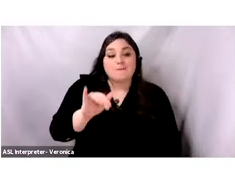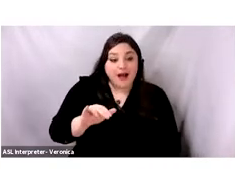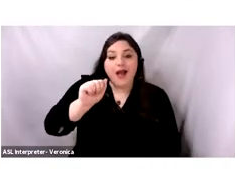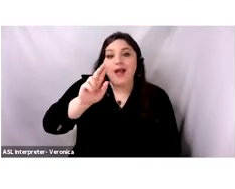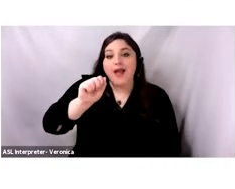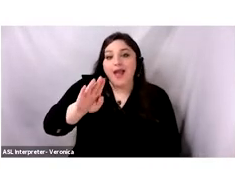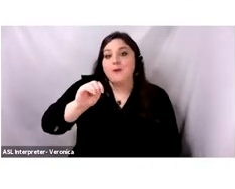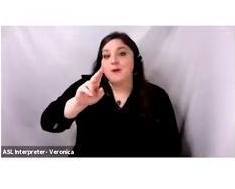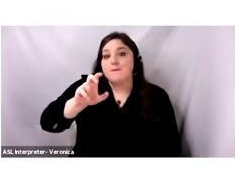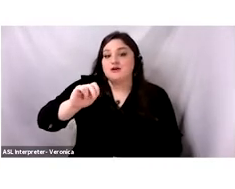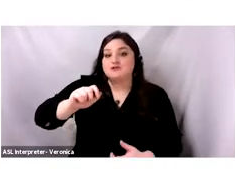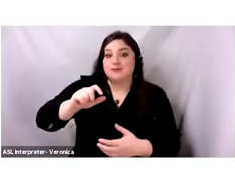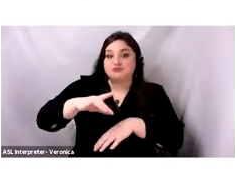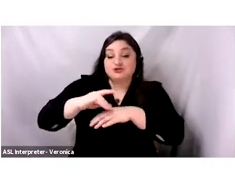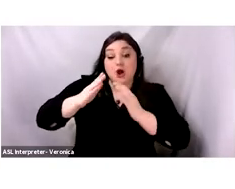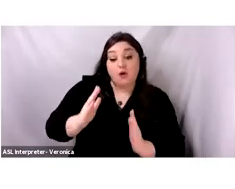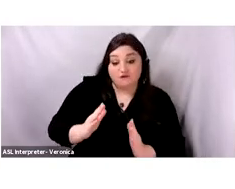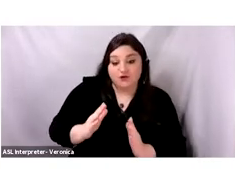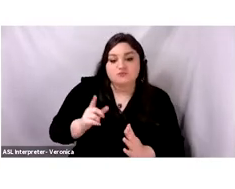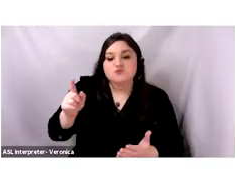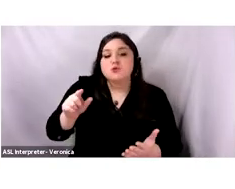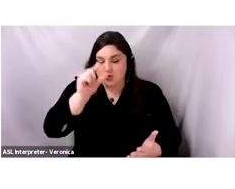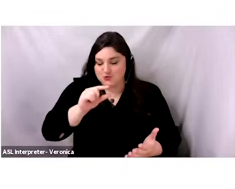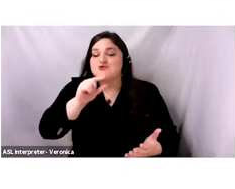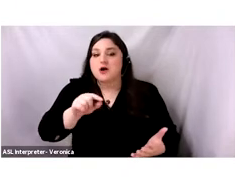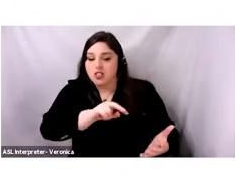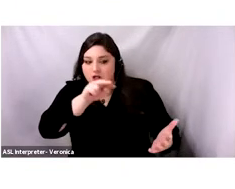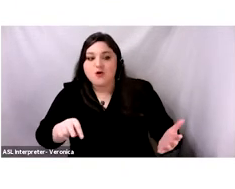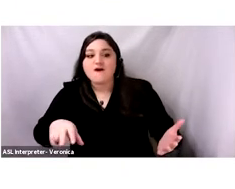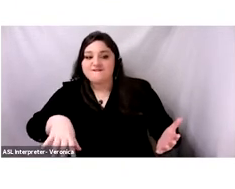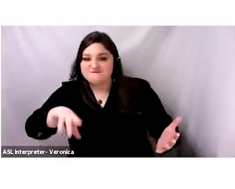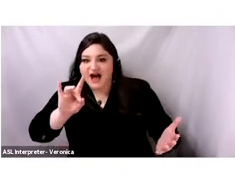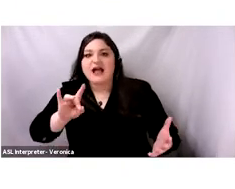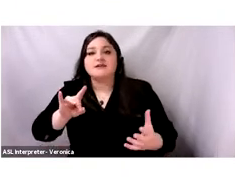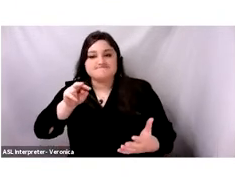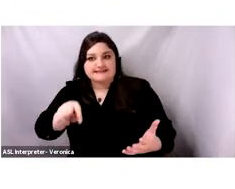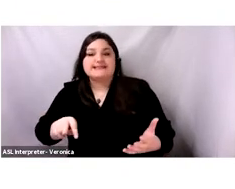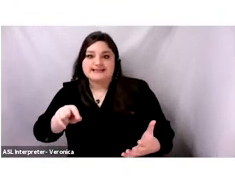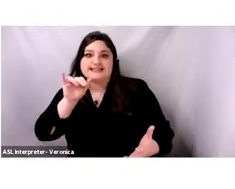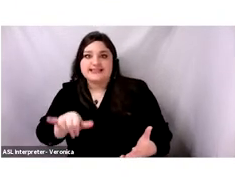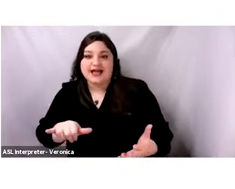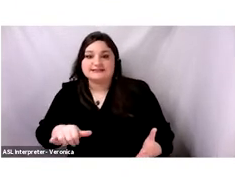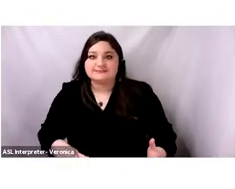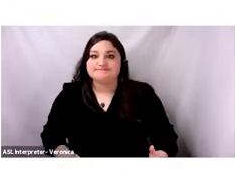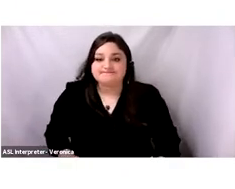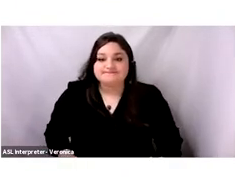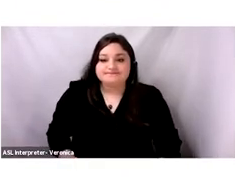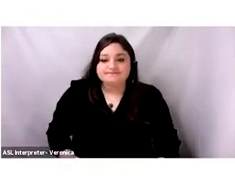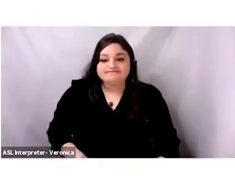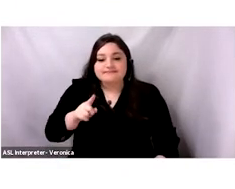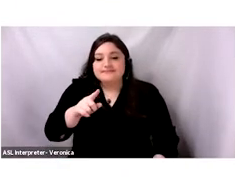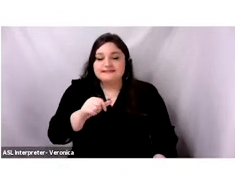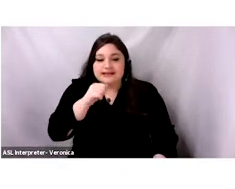al-Idrisi. You can Google him and you can find that back then there wasn't really this Euro-centered